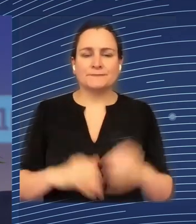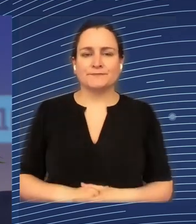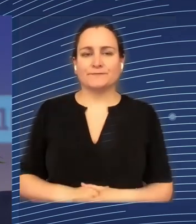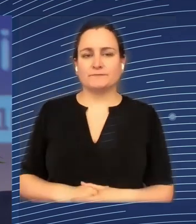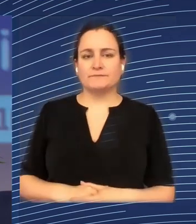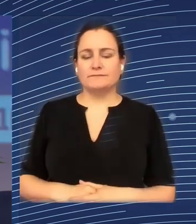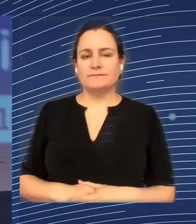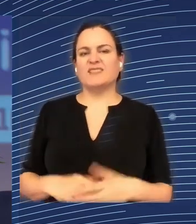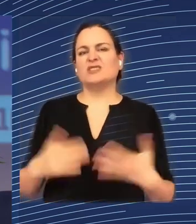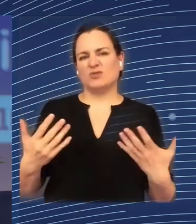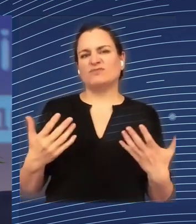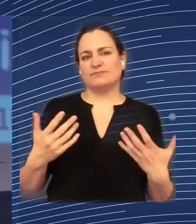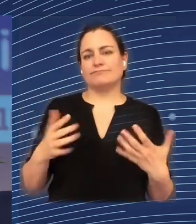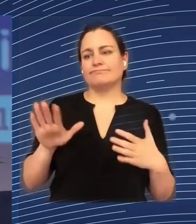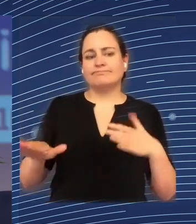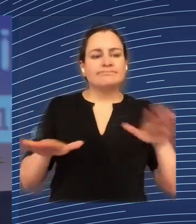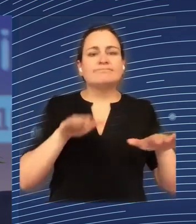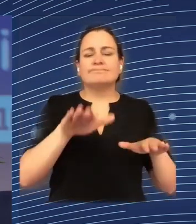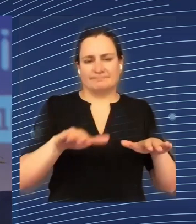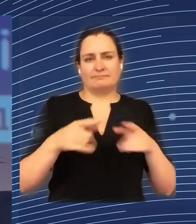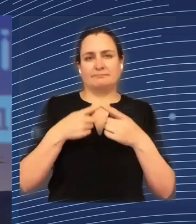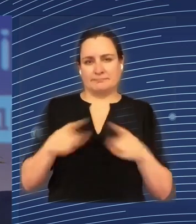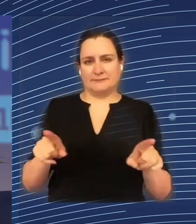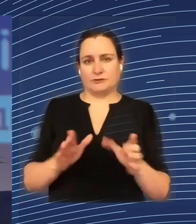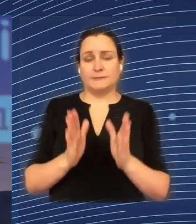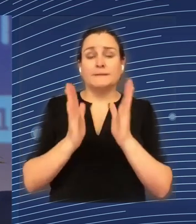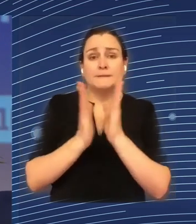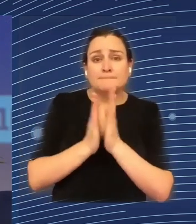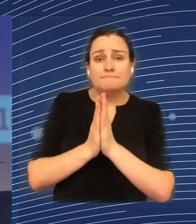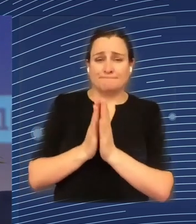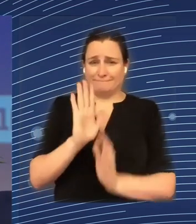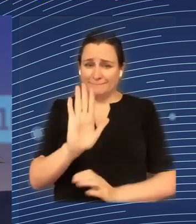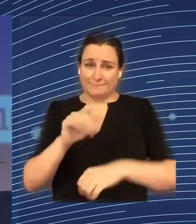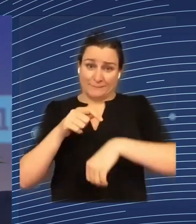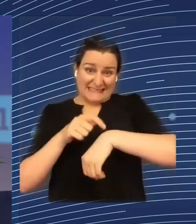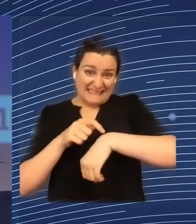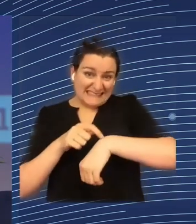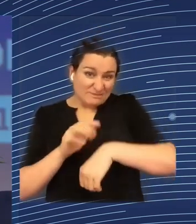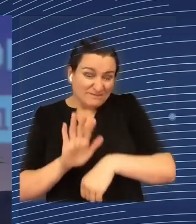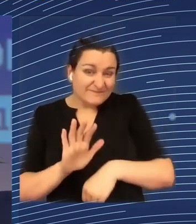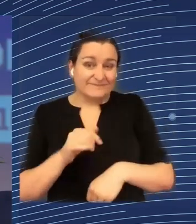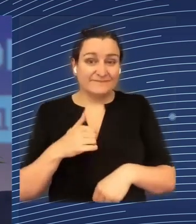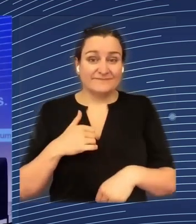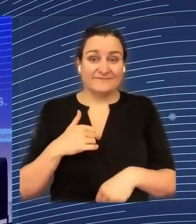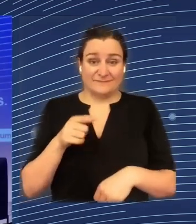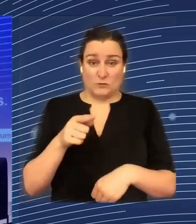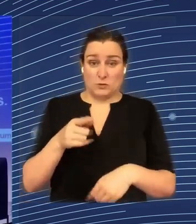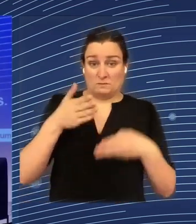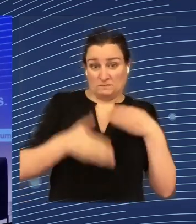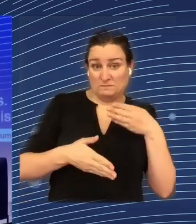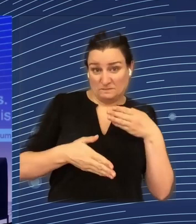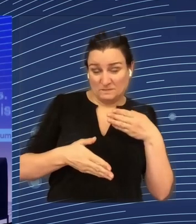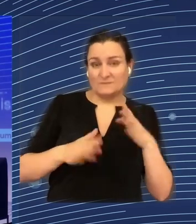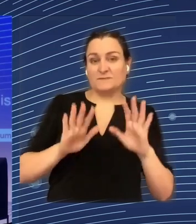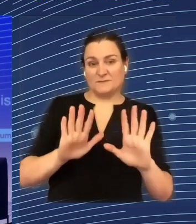of the regions. I'll ask you to conclude here in the interest of time and interaction. Yes. If that's fine, maybe make your last sentence.